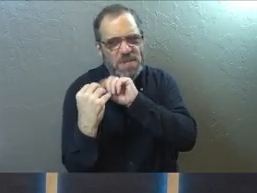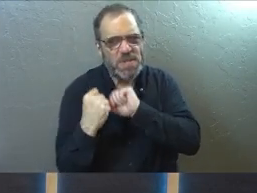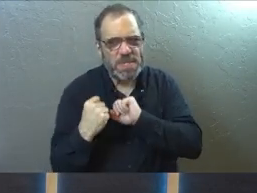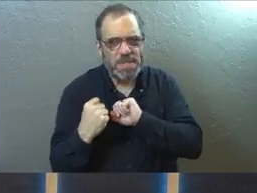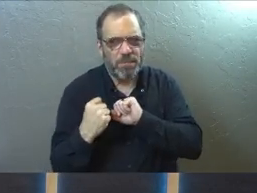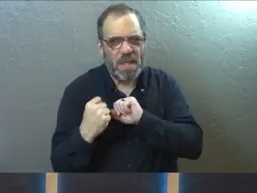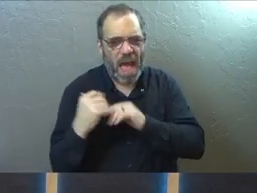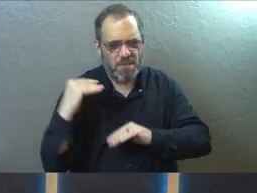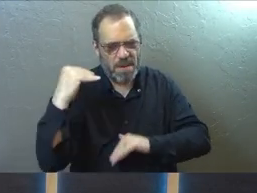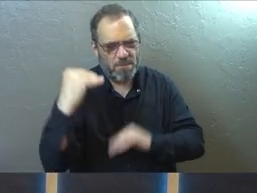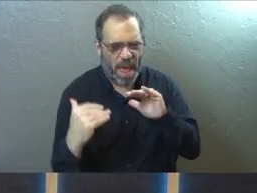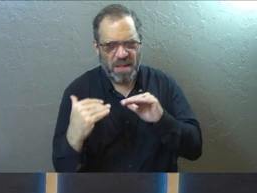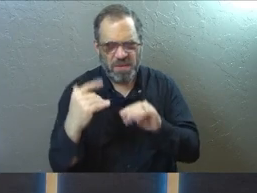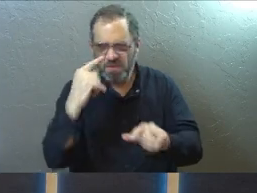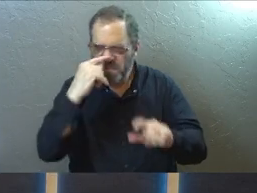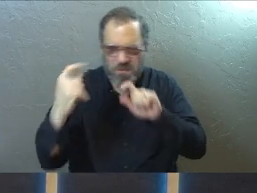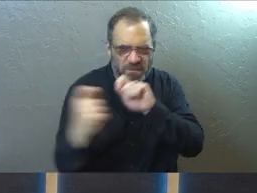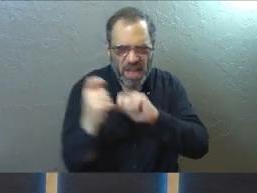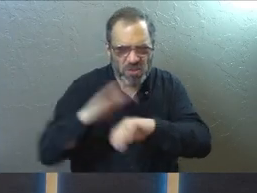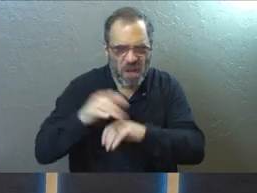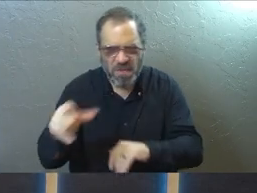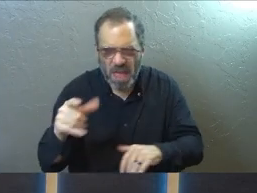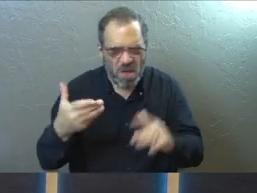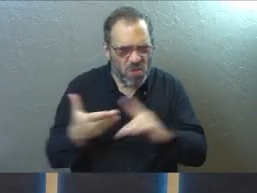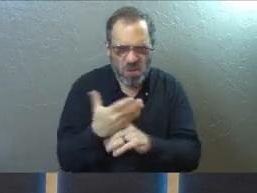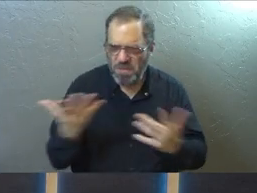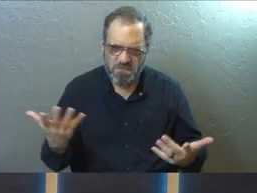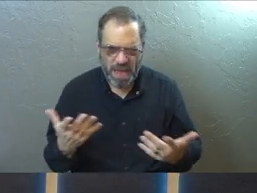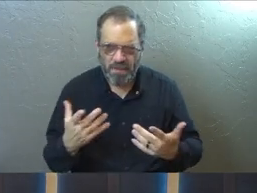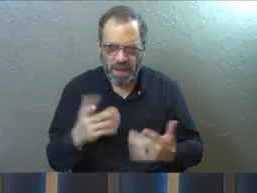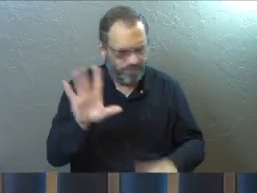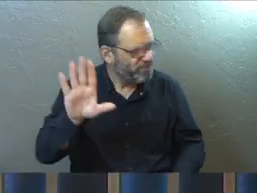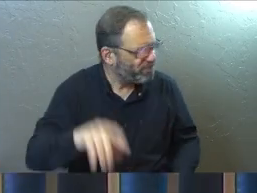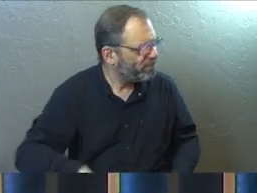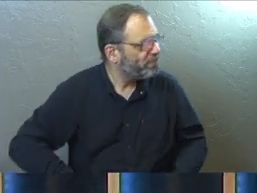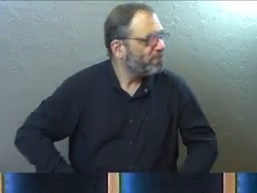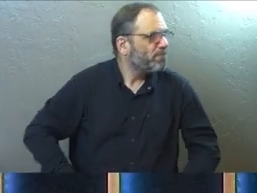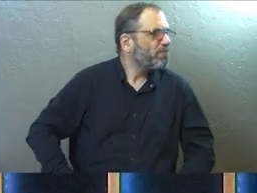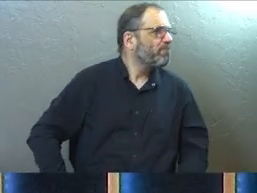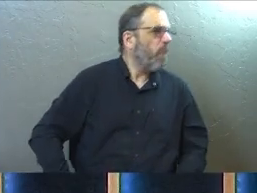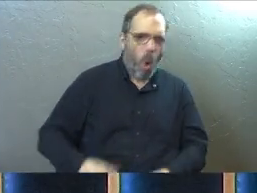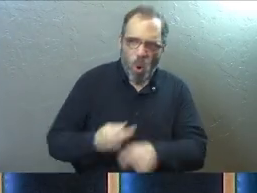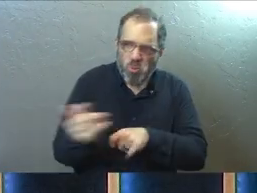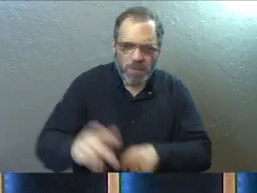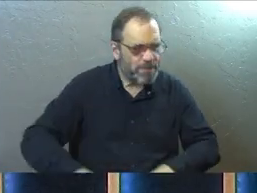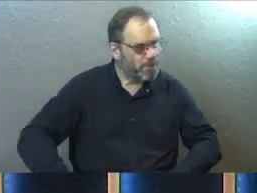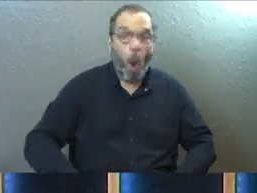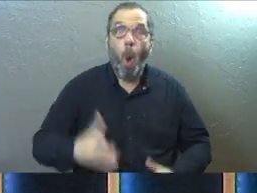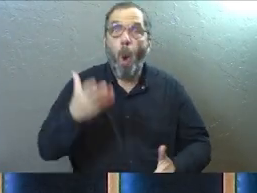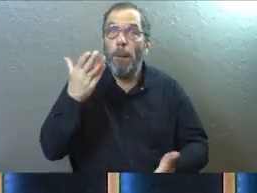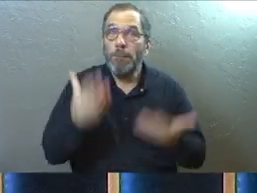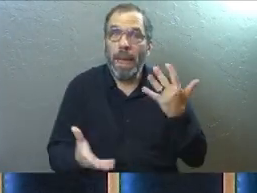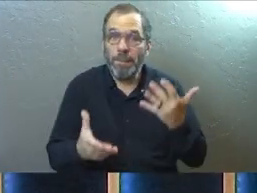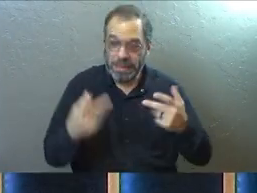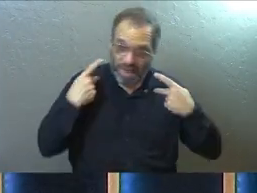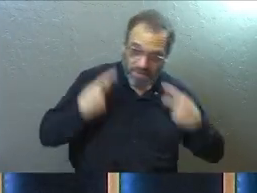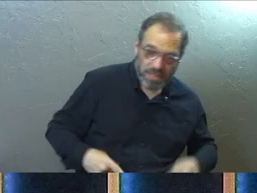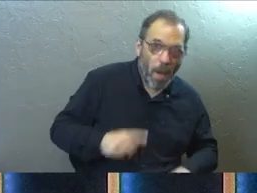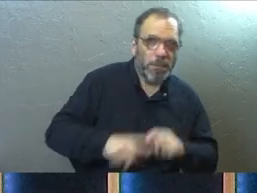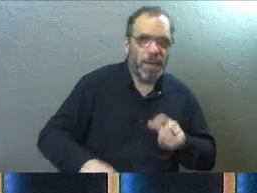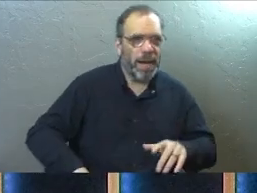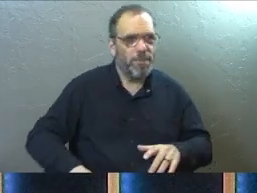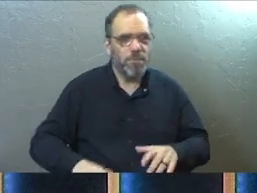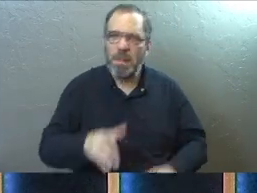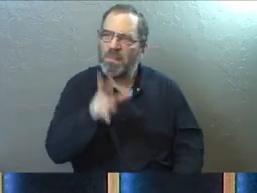scales again of justice by getting revenge on them through things like silent treatment or things like cruelty. And, and maybe it won't be physical, but